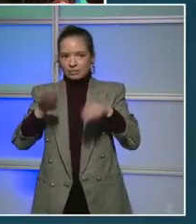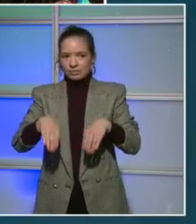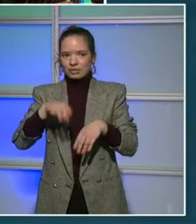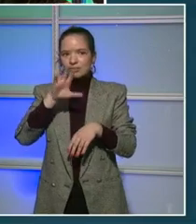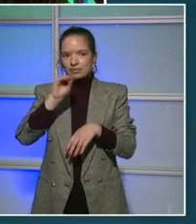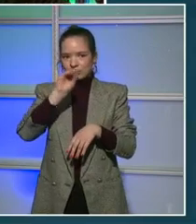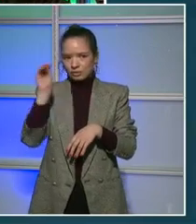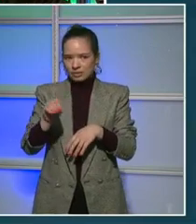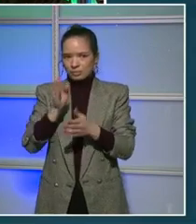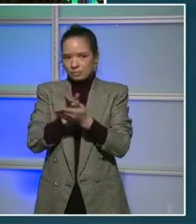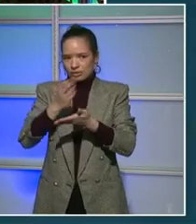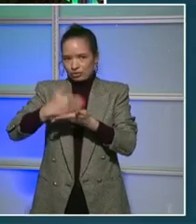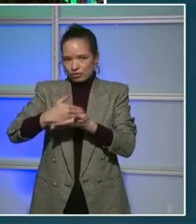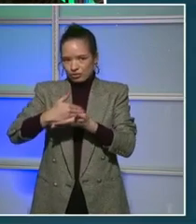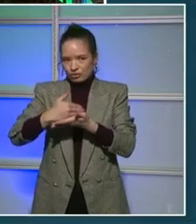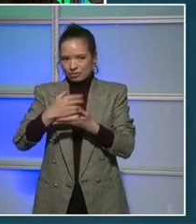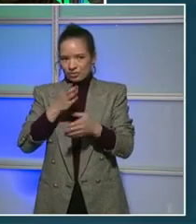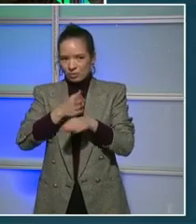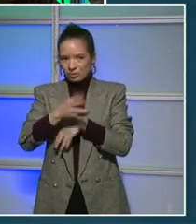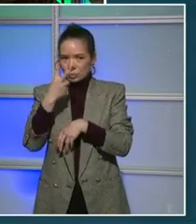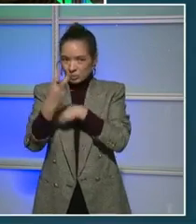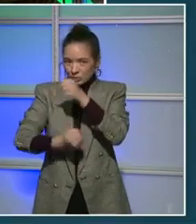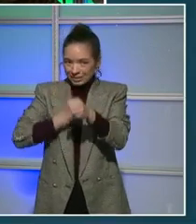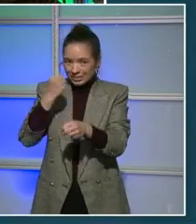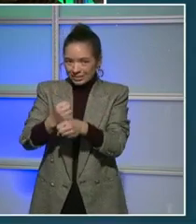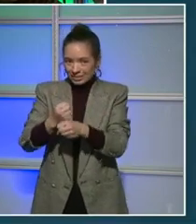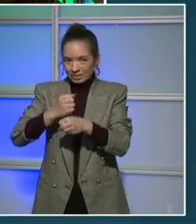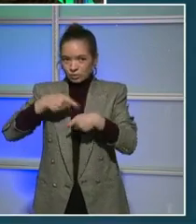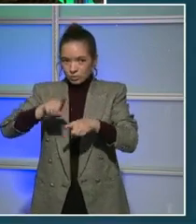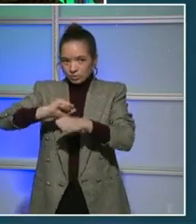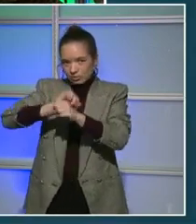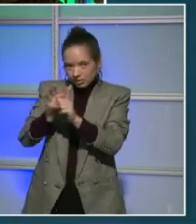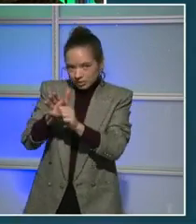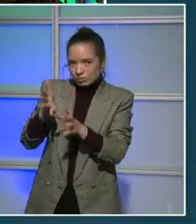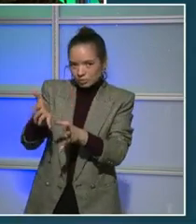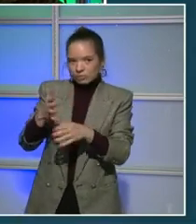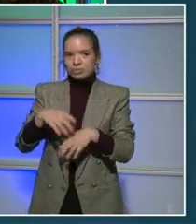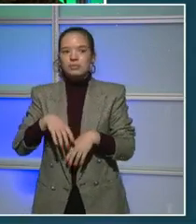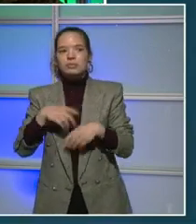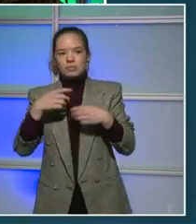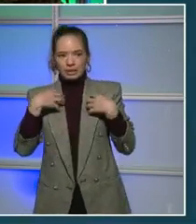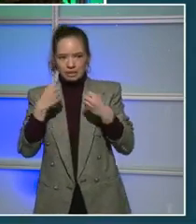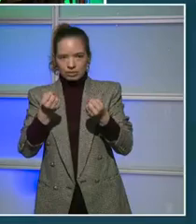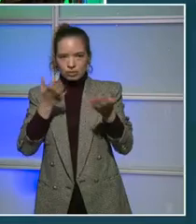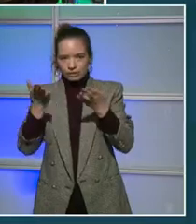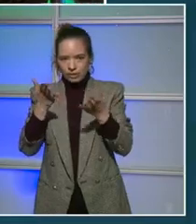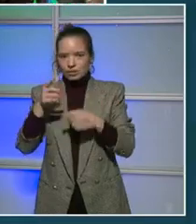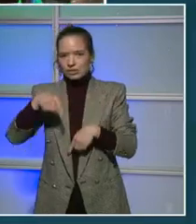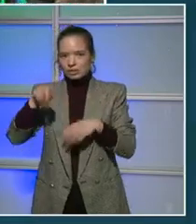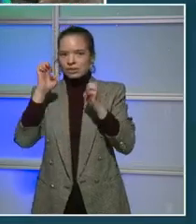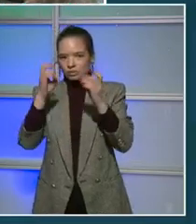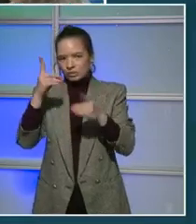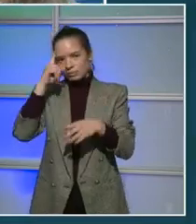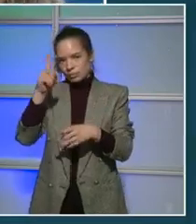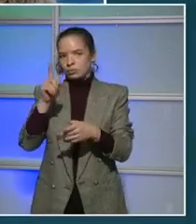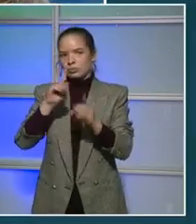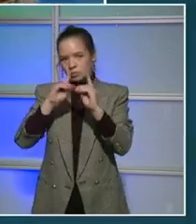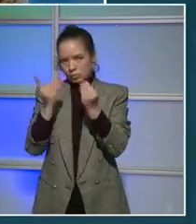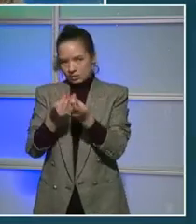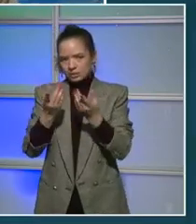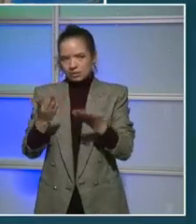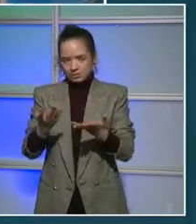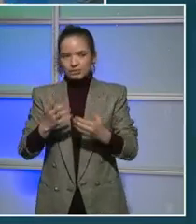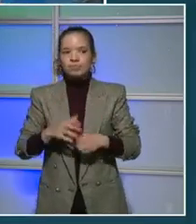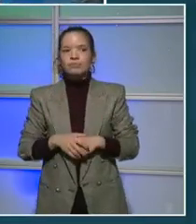after spending two years in a pandemic with our healthcare services and our education department. And Deputy Mayor Turnage,